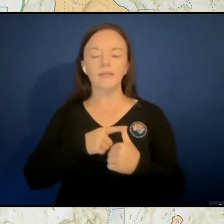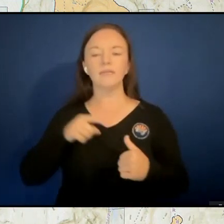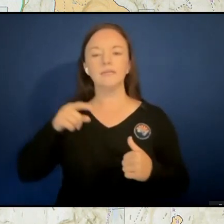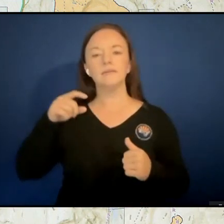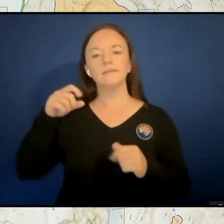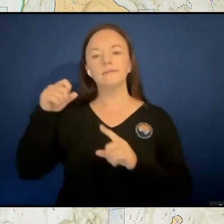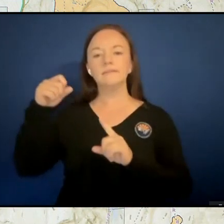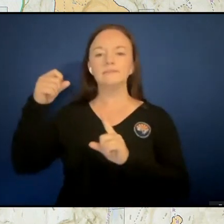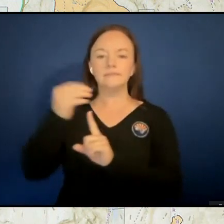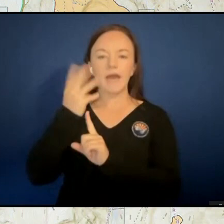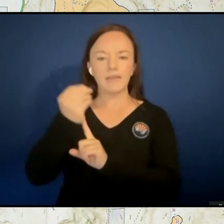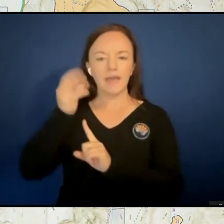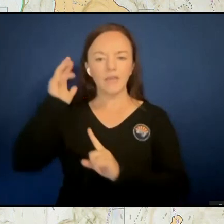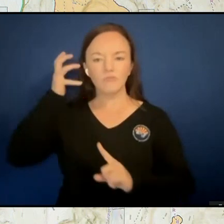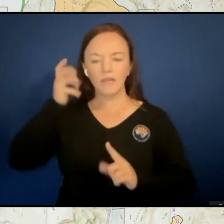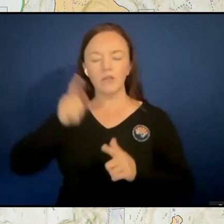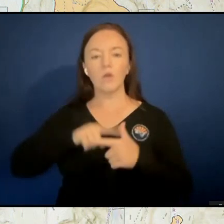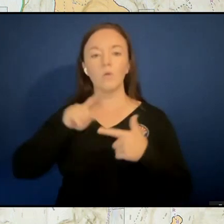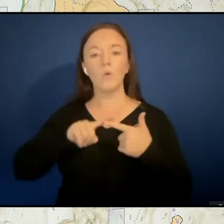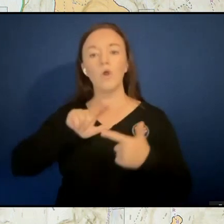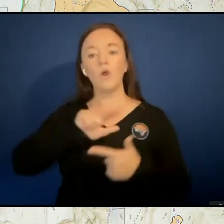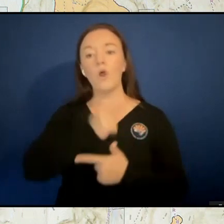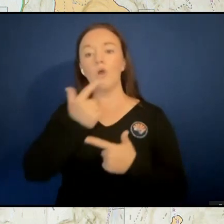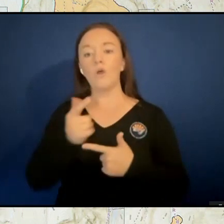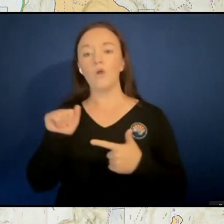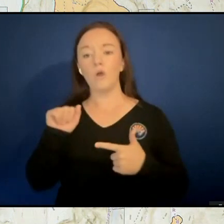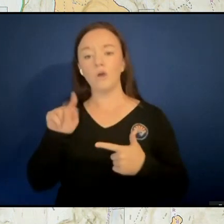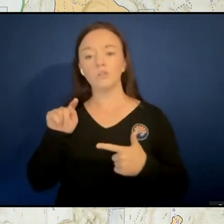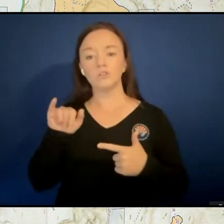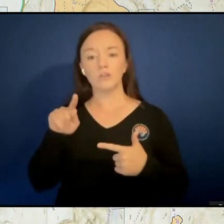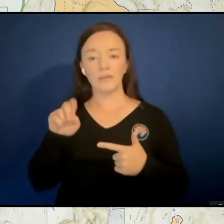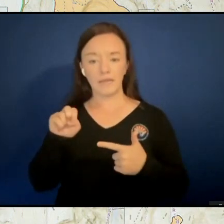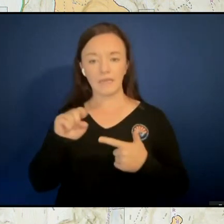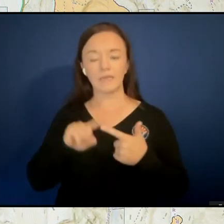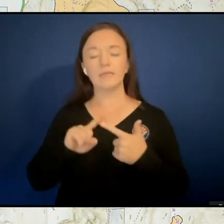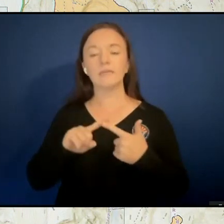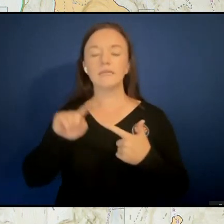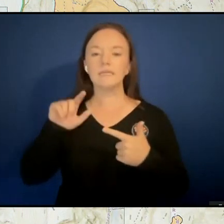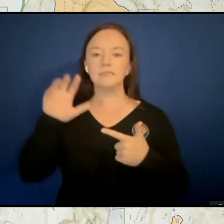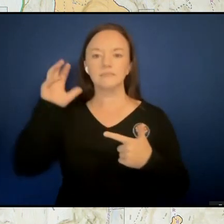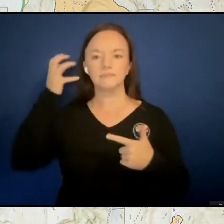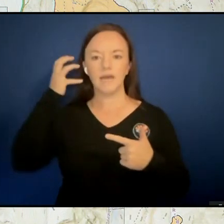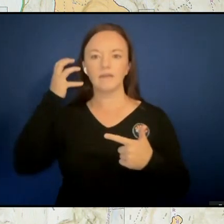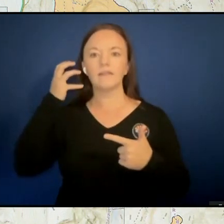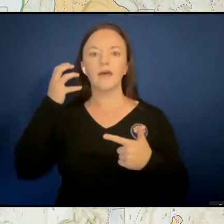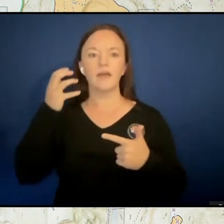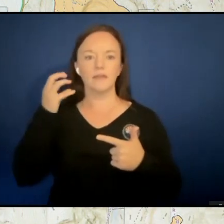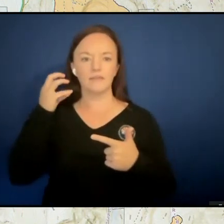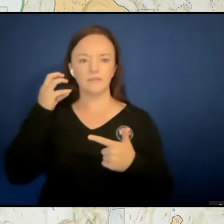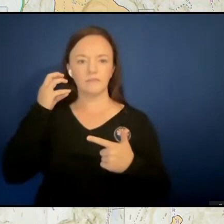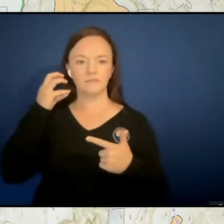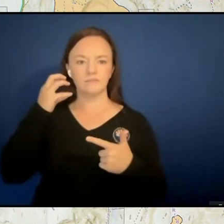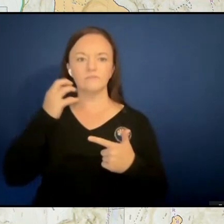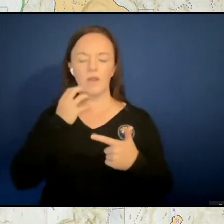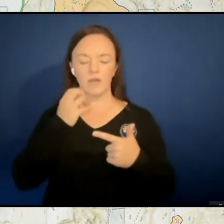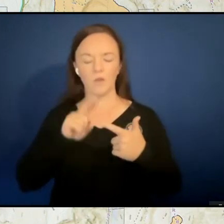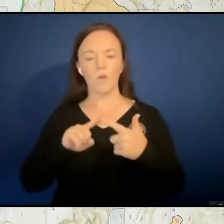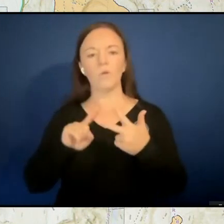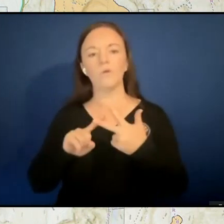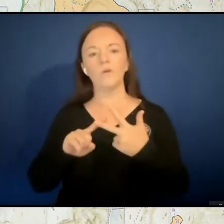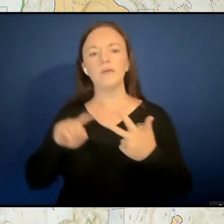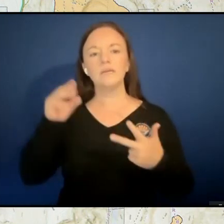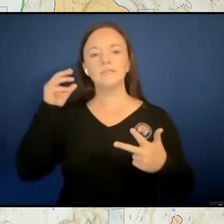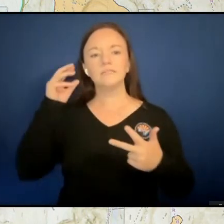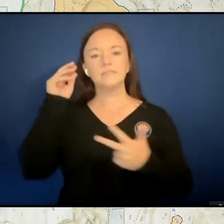alternate is a high frequency radio. Their contingent is a satellite phone. And their emergent is a survival radio on a guard